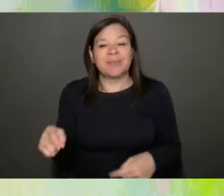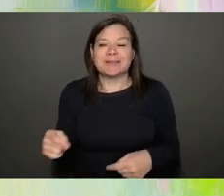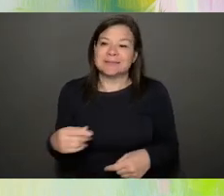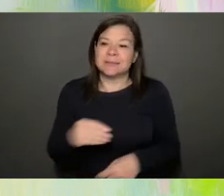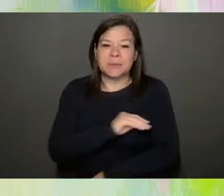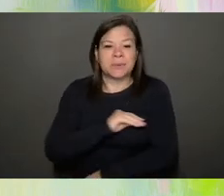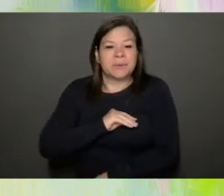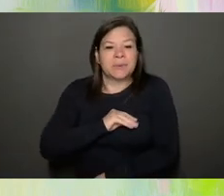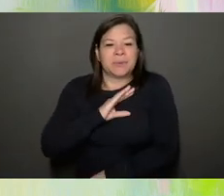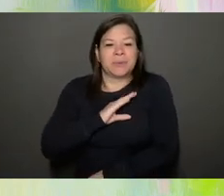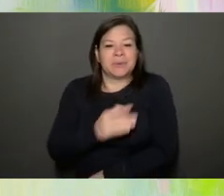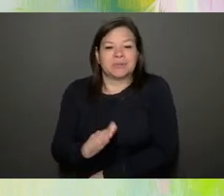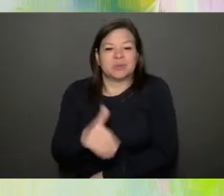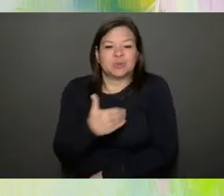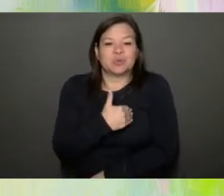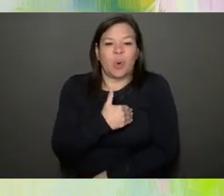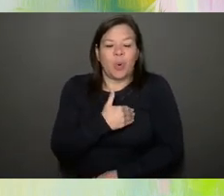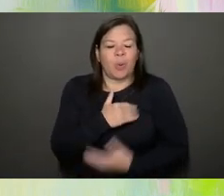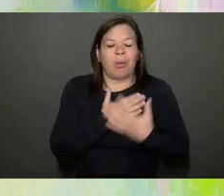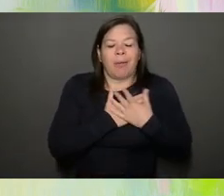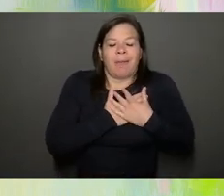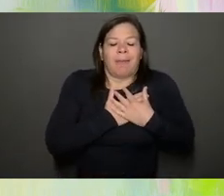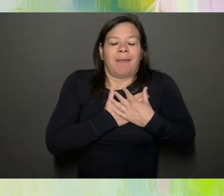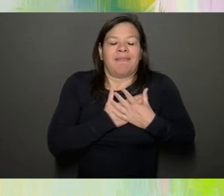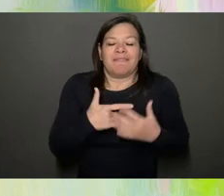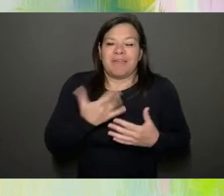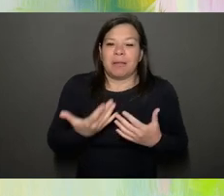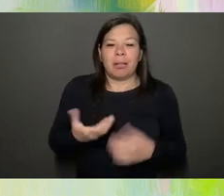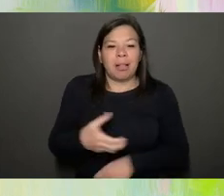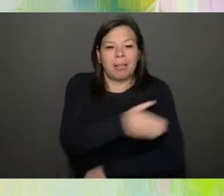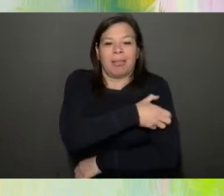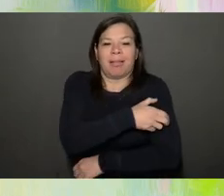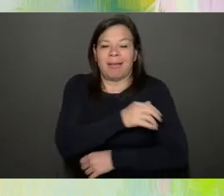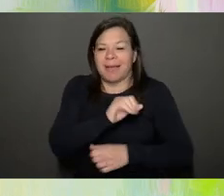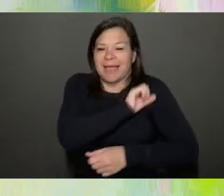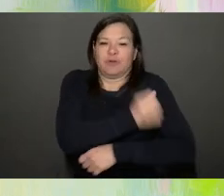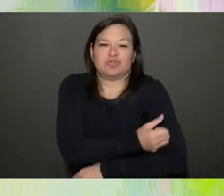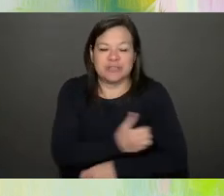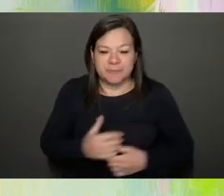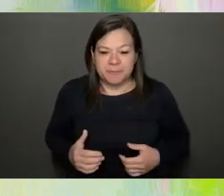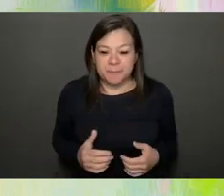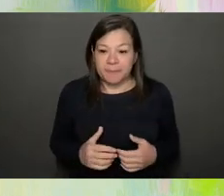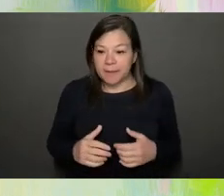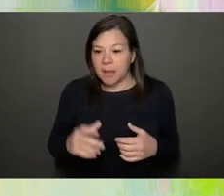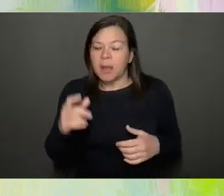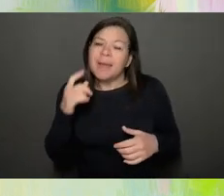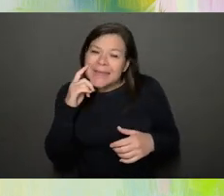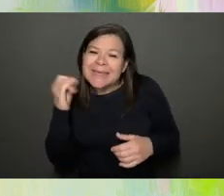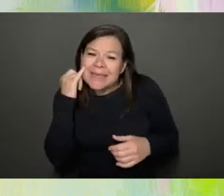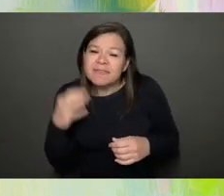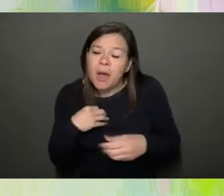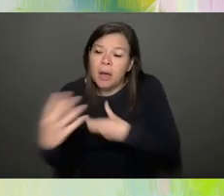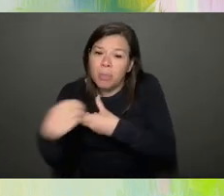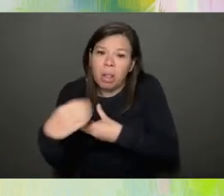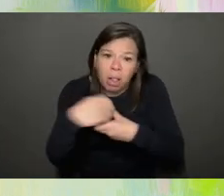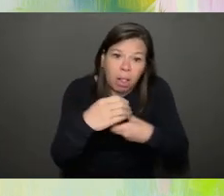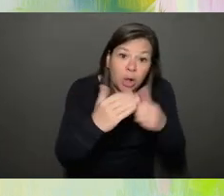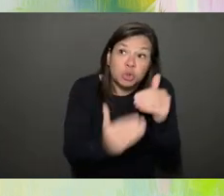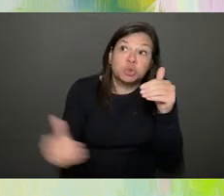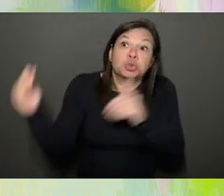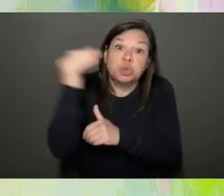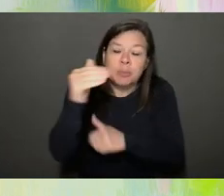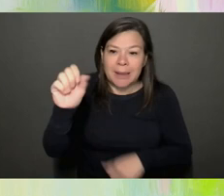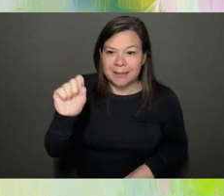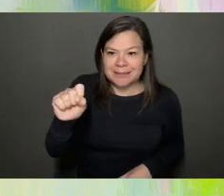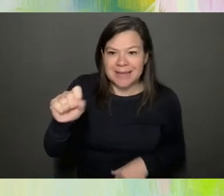soul. And yes, it is. can like if I have my hand in too many projects, it can get time consuming. But isn't that